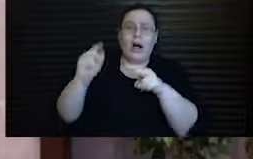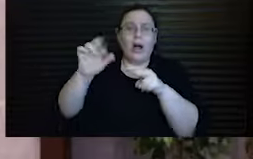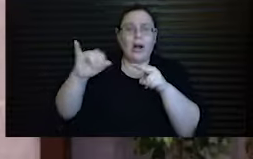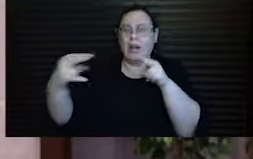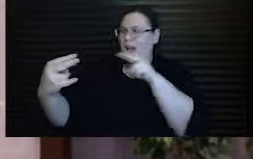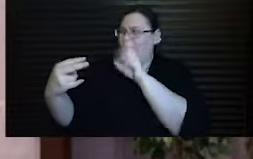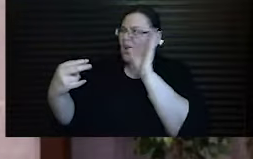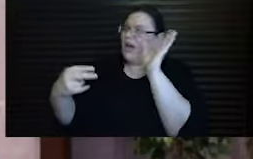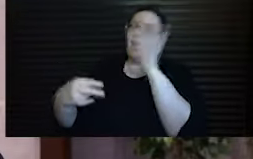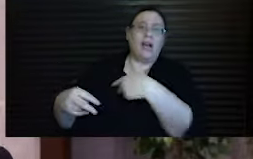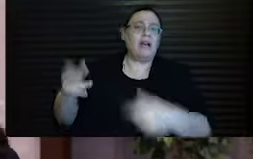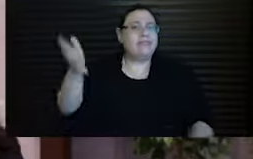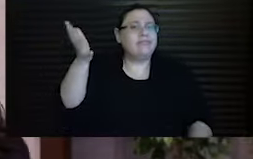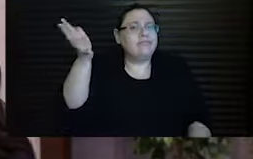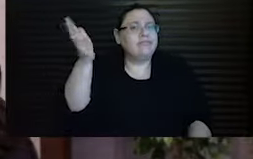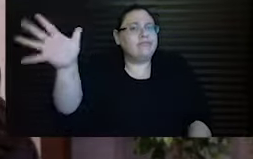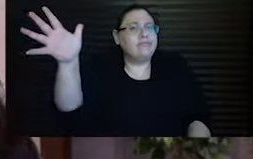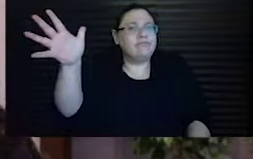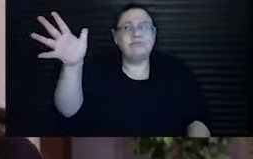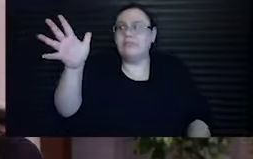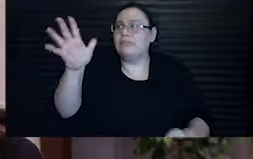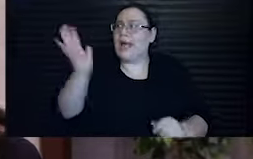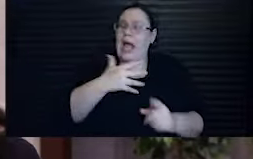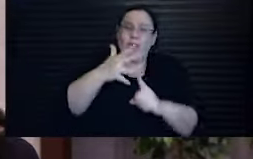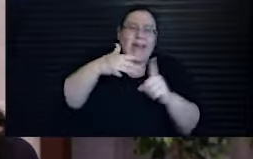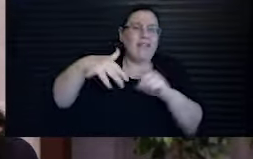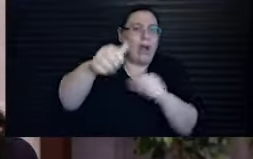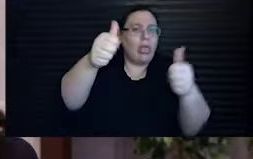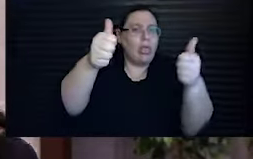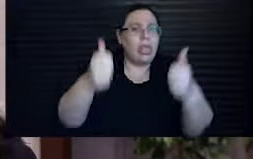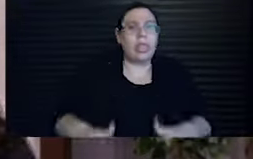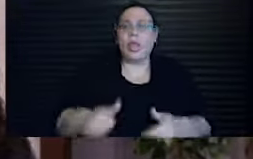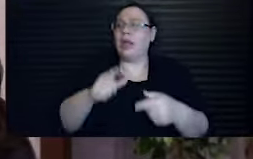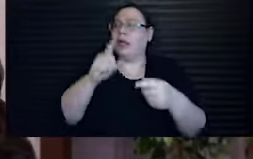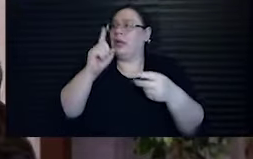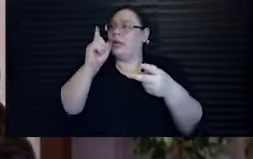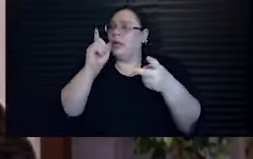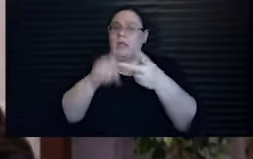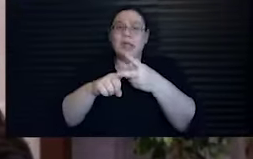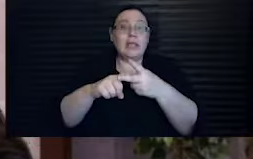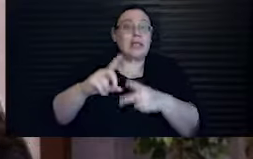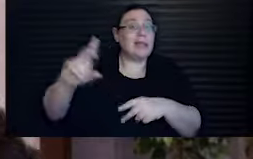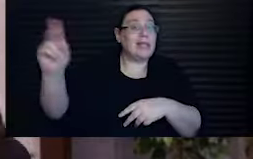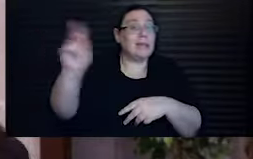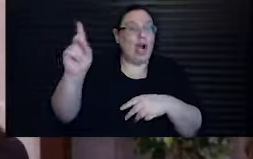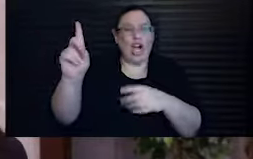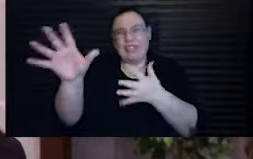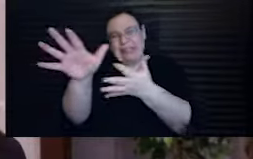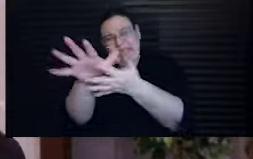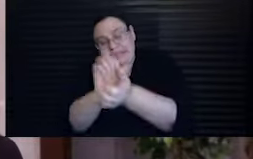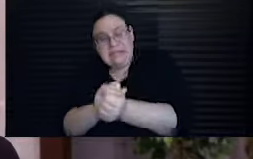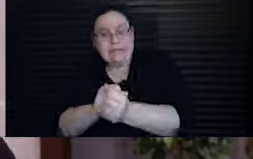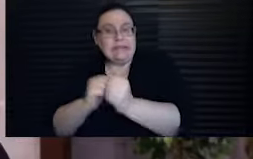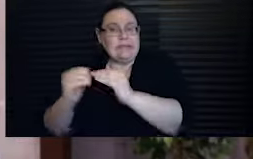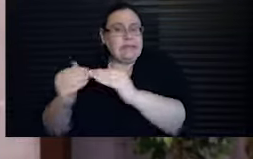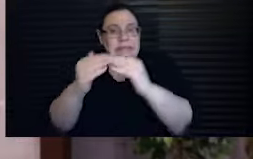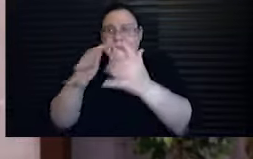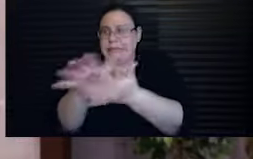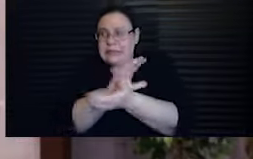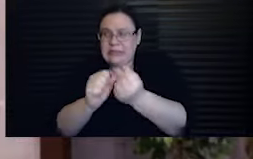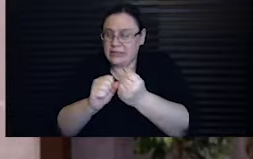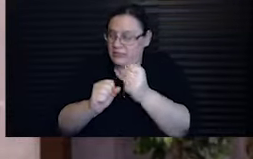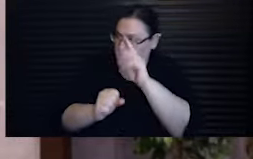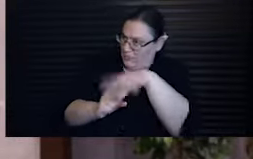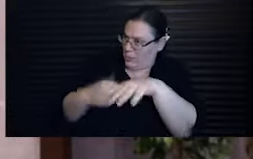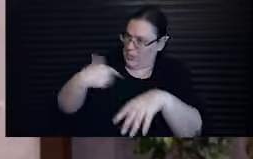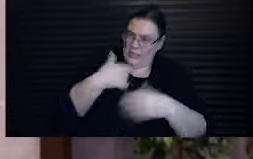Wallach. Given the devastation to our environment, the ruptures in our democracy and our society, do you really think we'll even